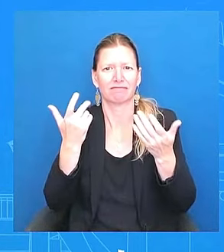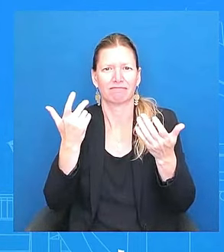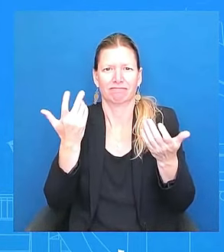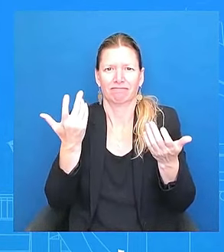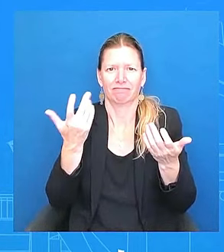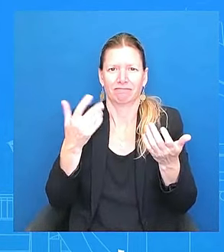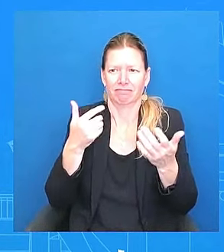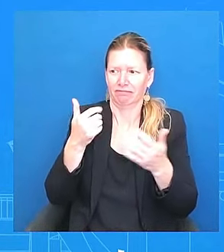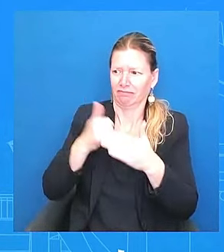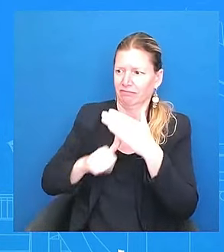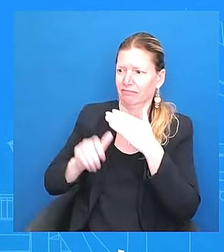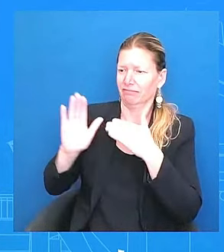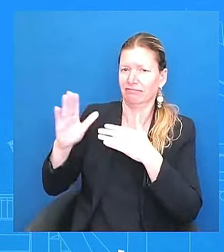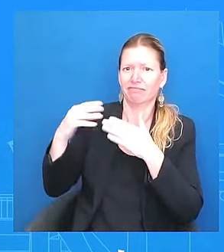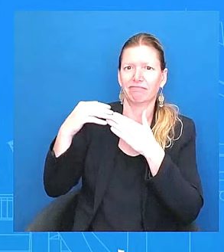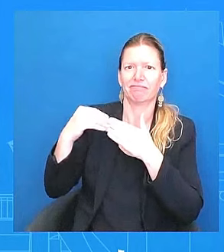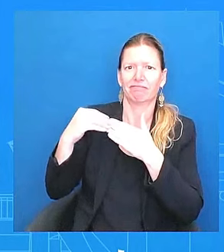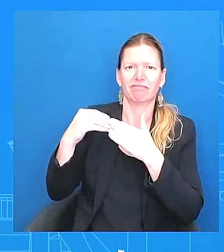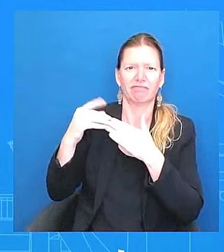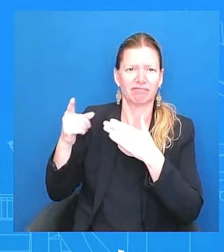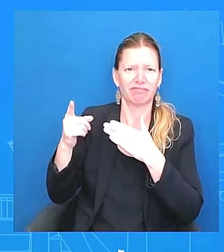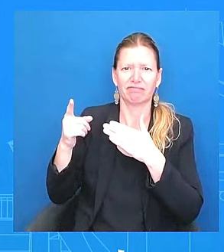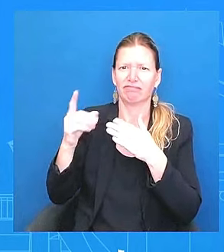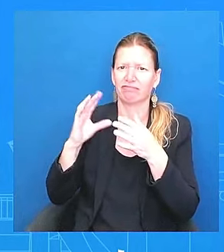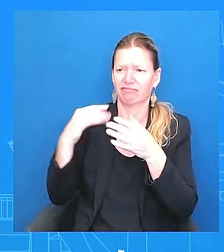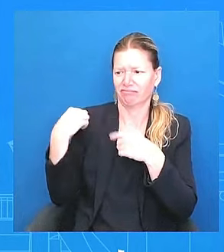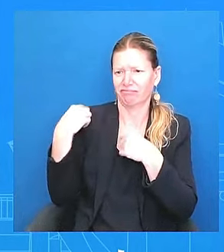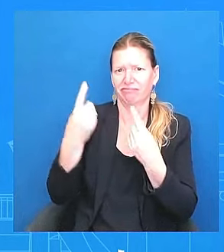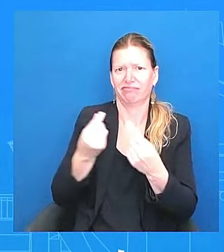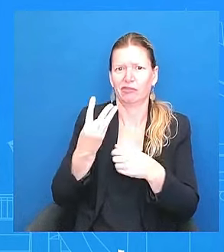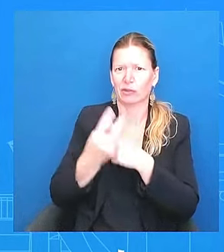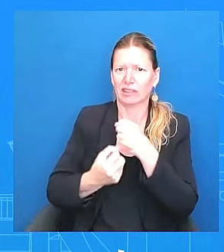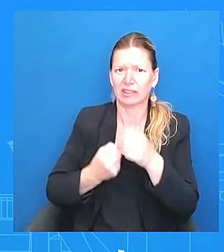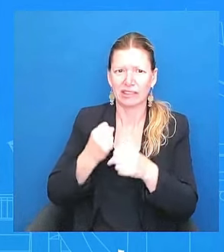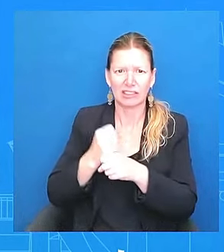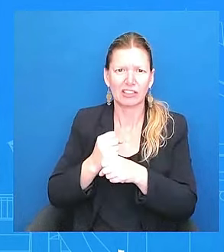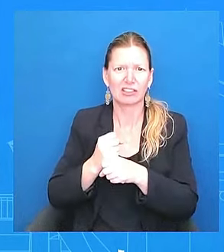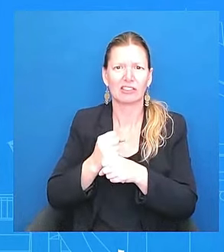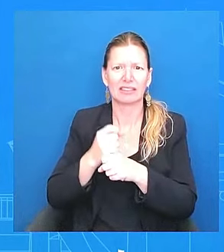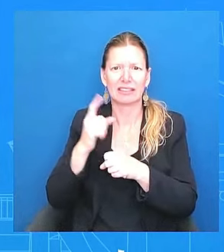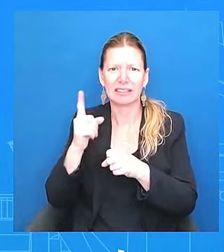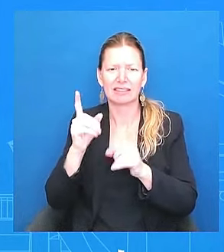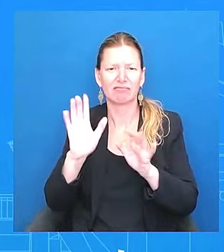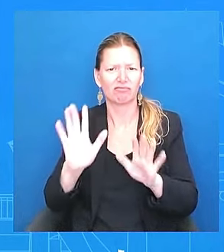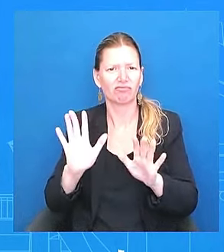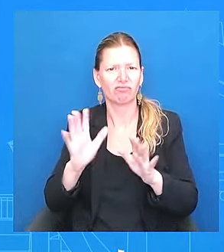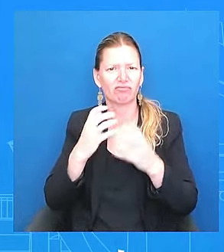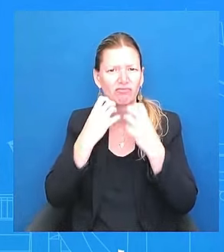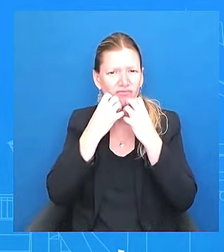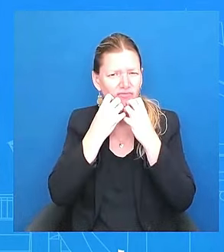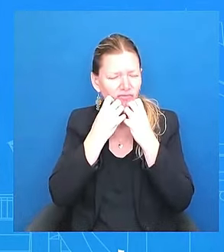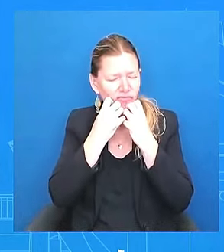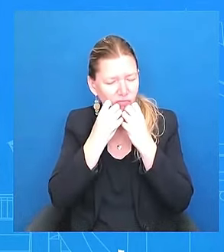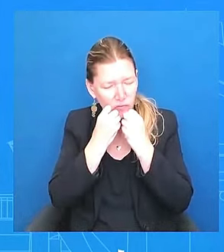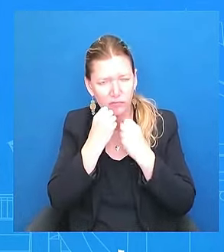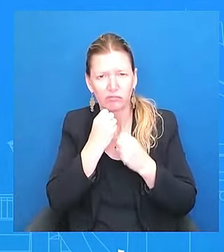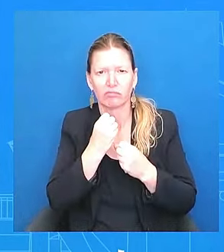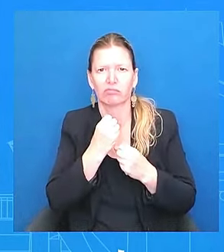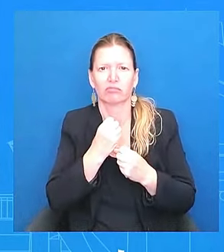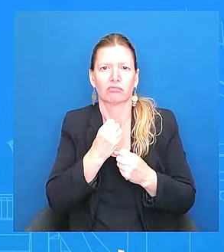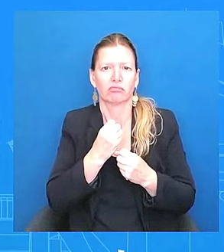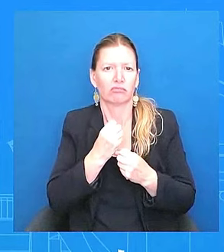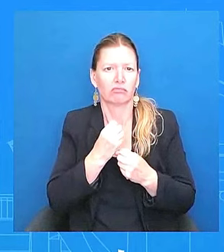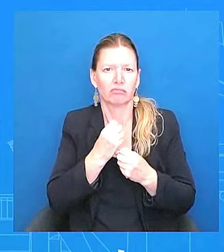that because he cares so deeply, cares so deeply about them and their families and wants to keep troops